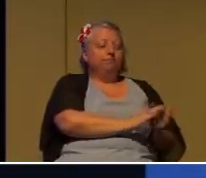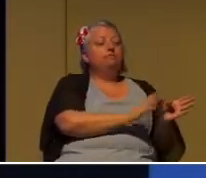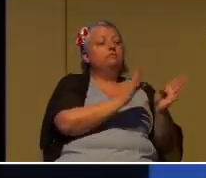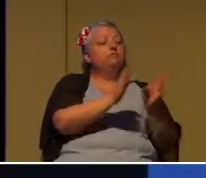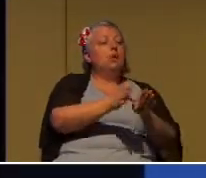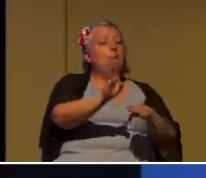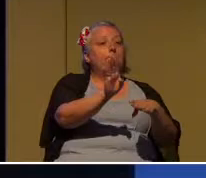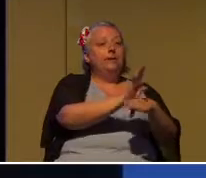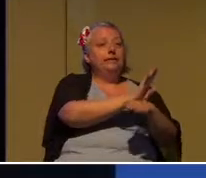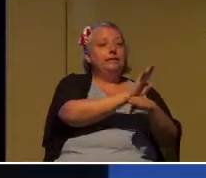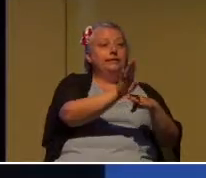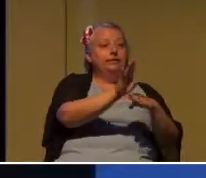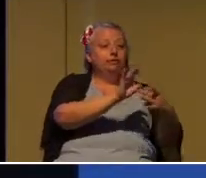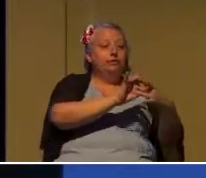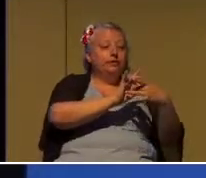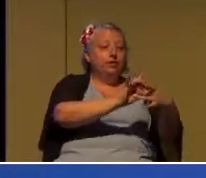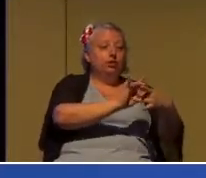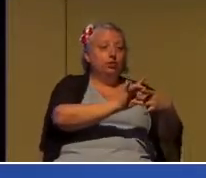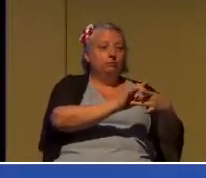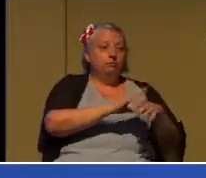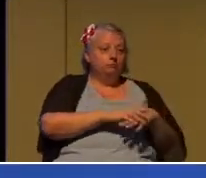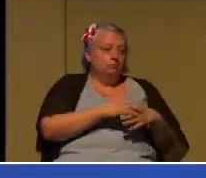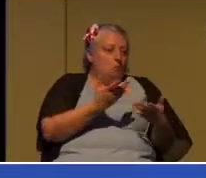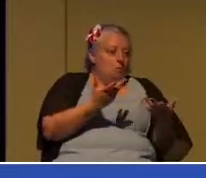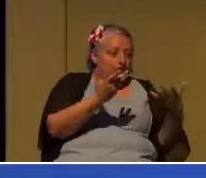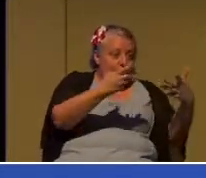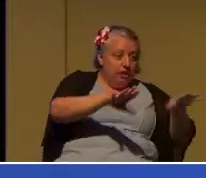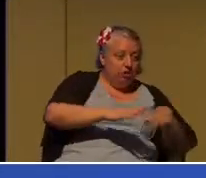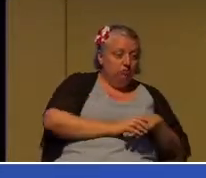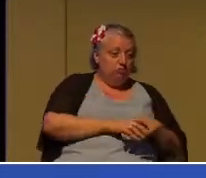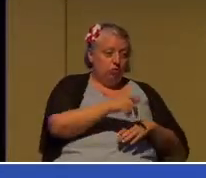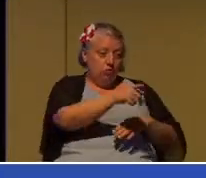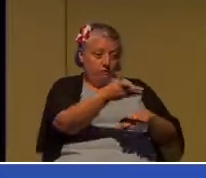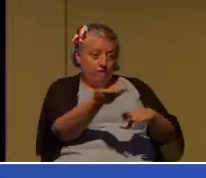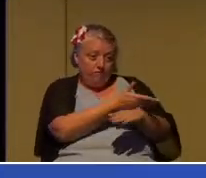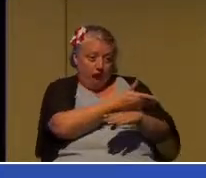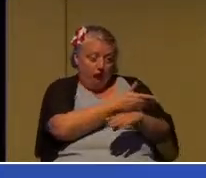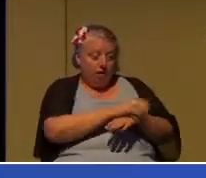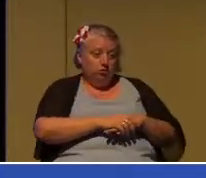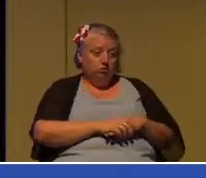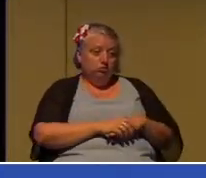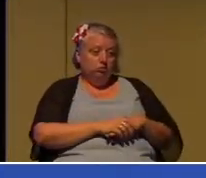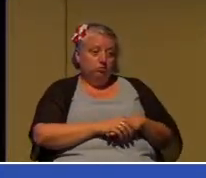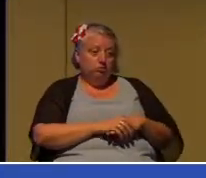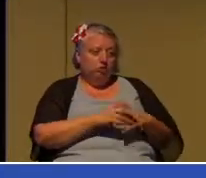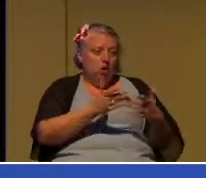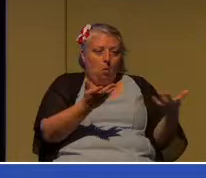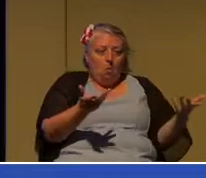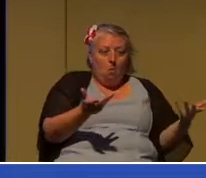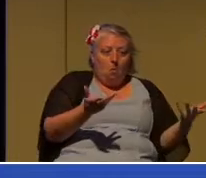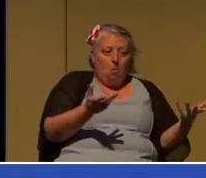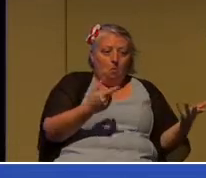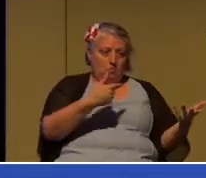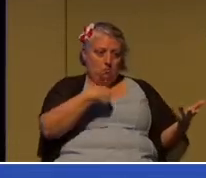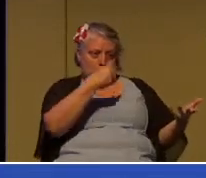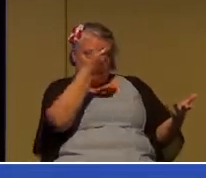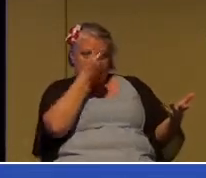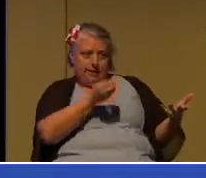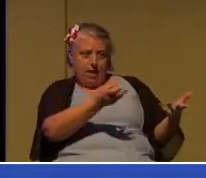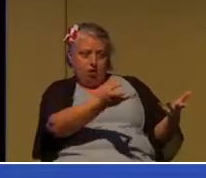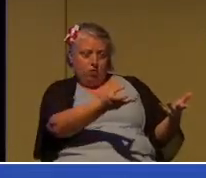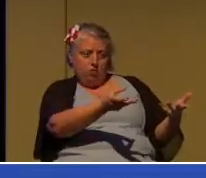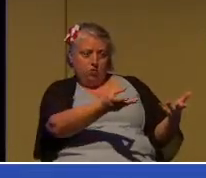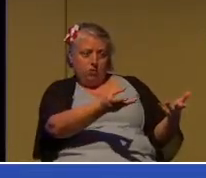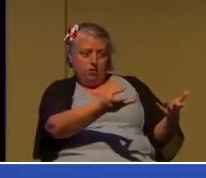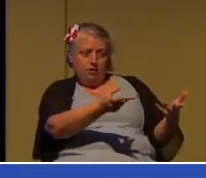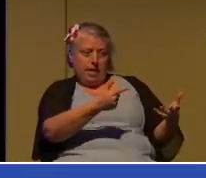done? Are you fired? Third, will I tell you that I no